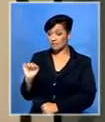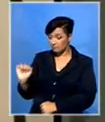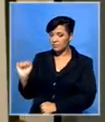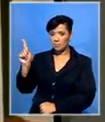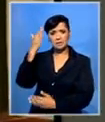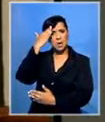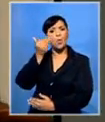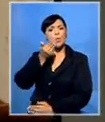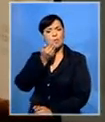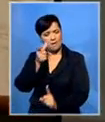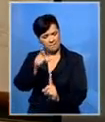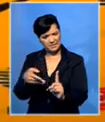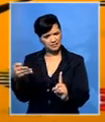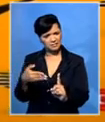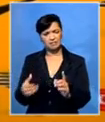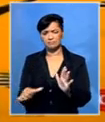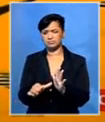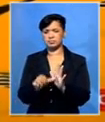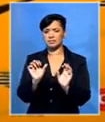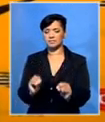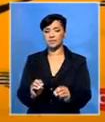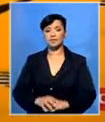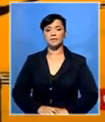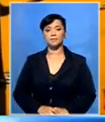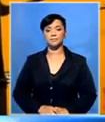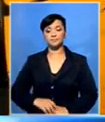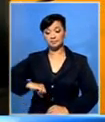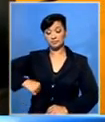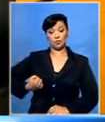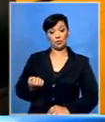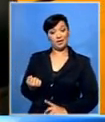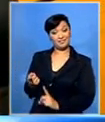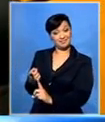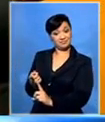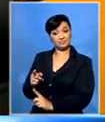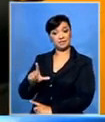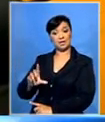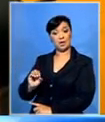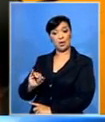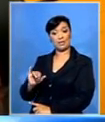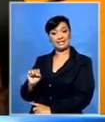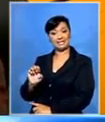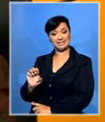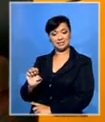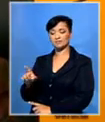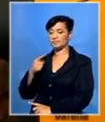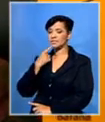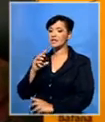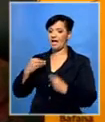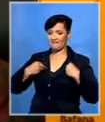learn Kalamazoo's story. When we spoke to Louise, she indicated that she's got all the